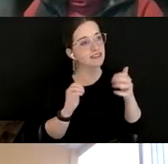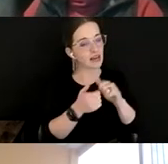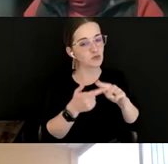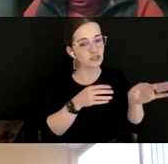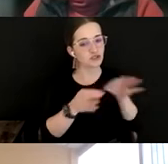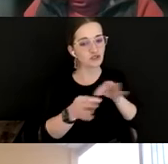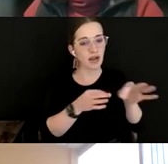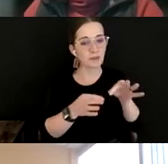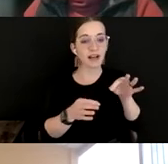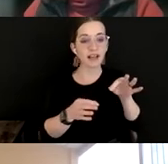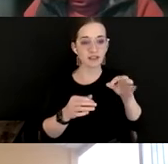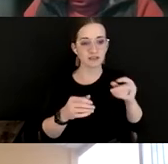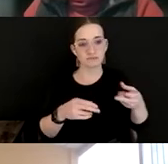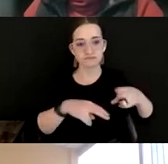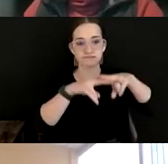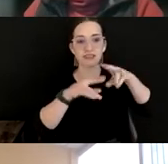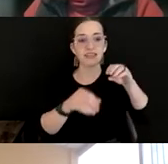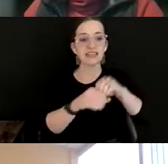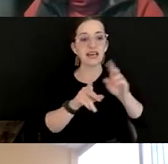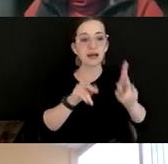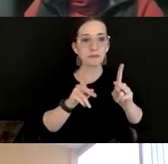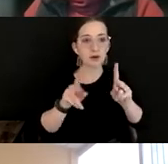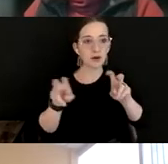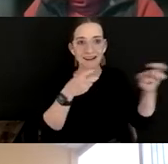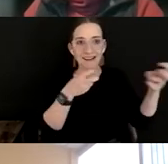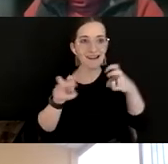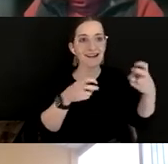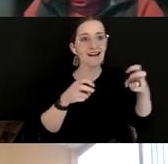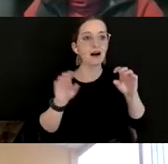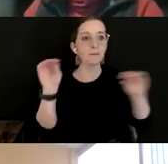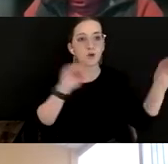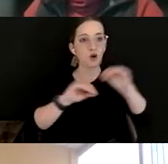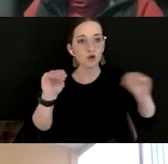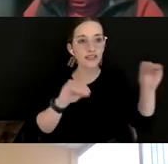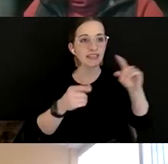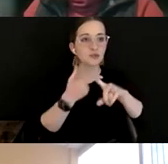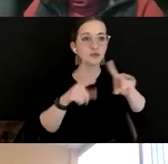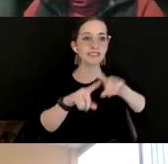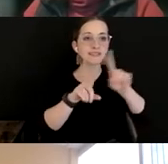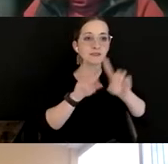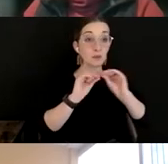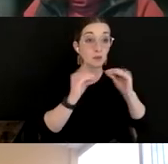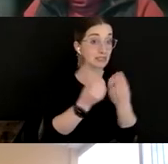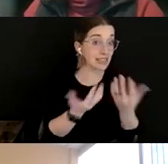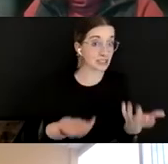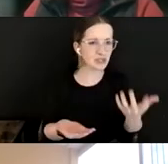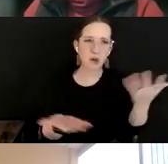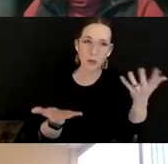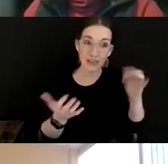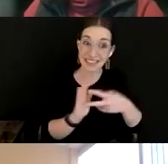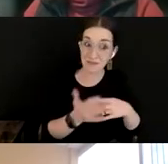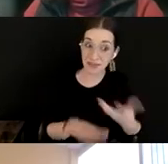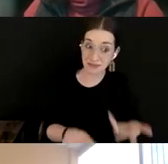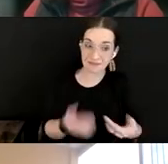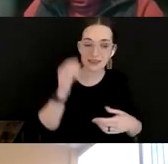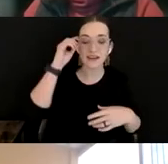in people moving to different organizations. And so what does that mean? And what is, as Aisha put it, there's also the long